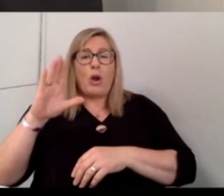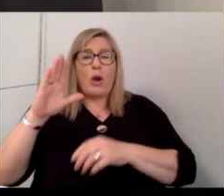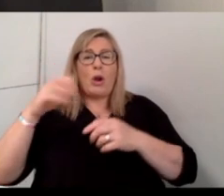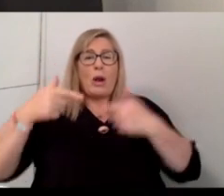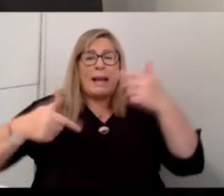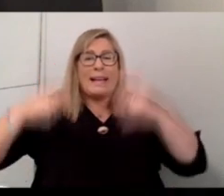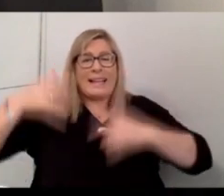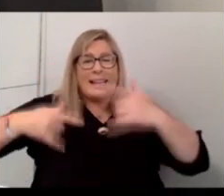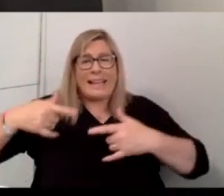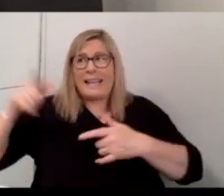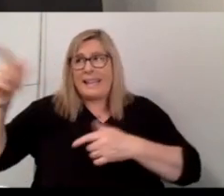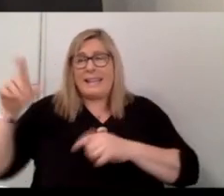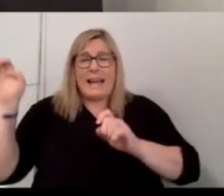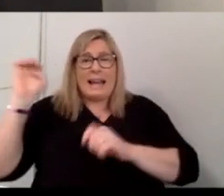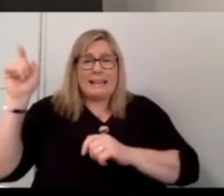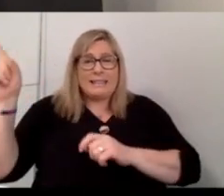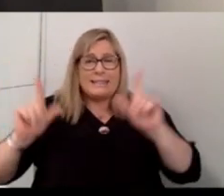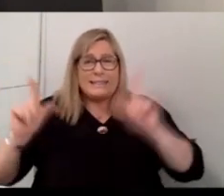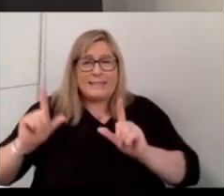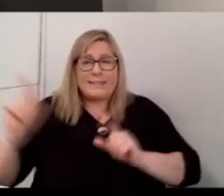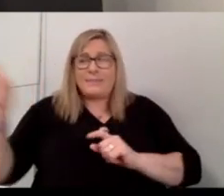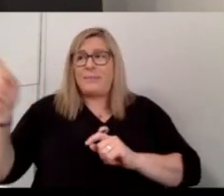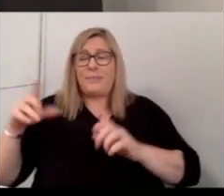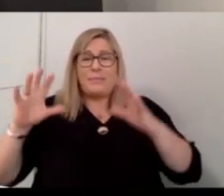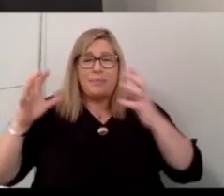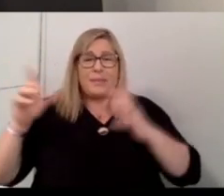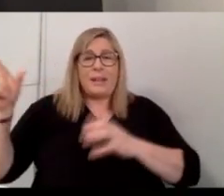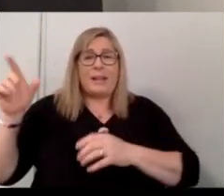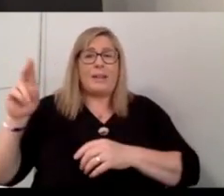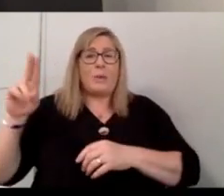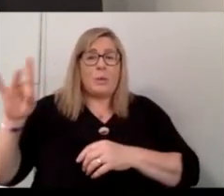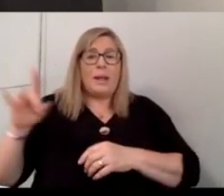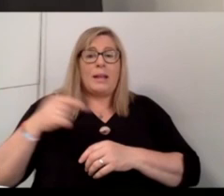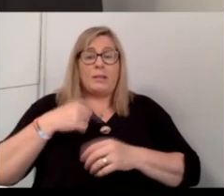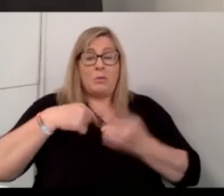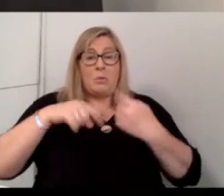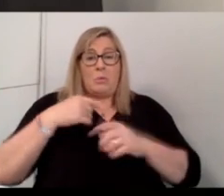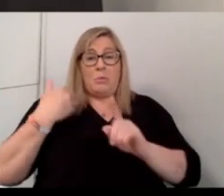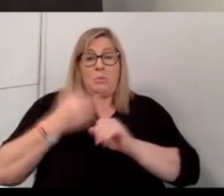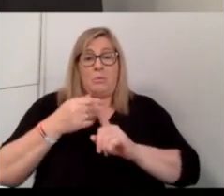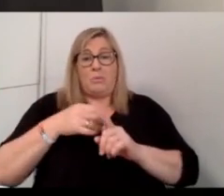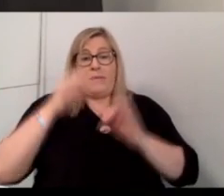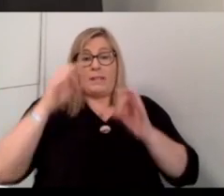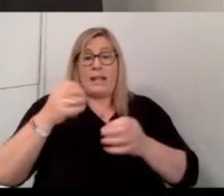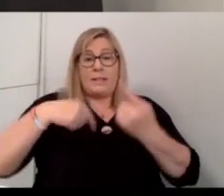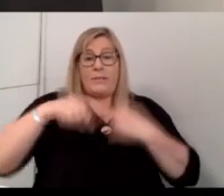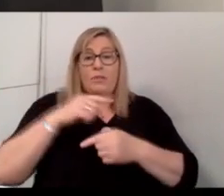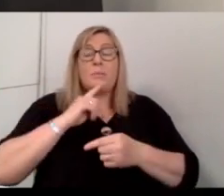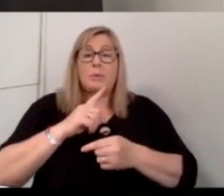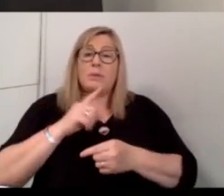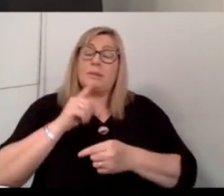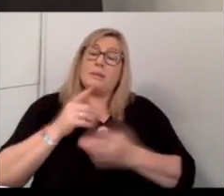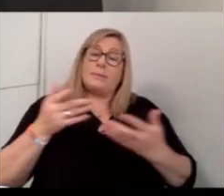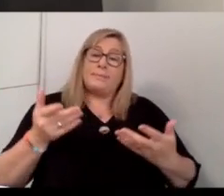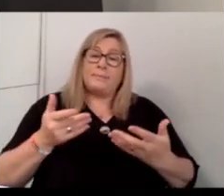But also, we had a huge helping hand through the process from Invest. And I insulted us, they've been fantastic for us. But that being said,